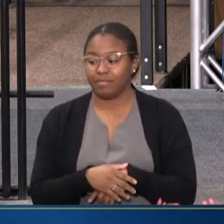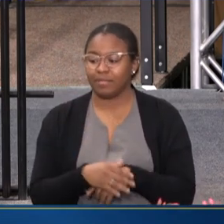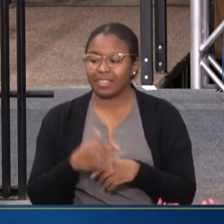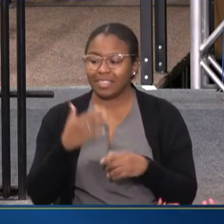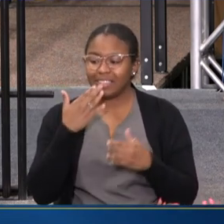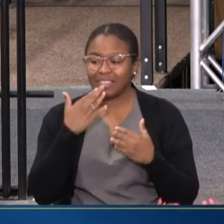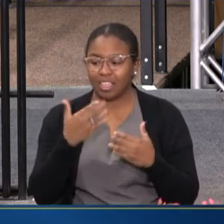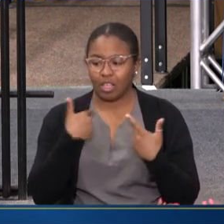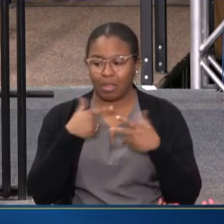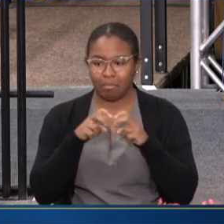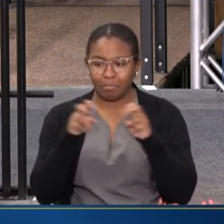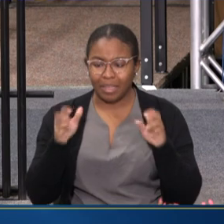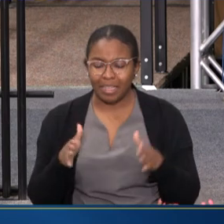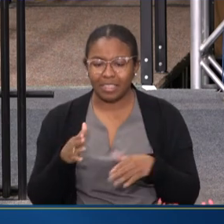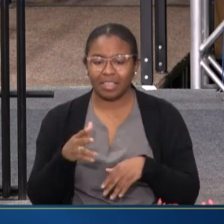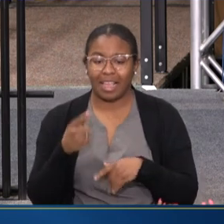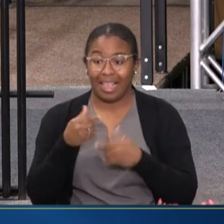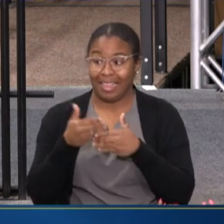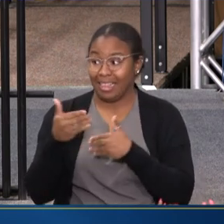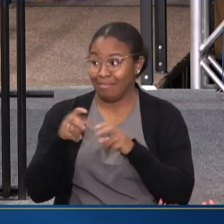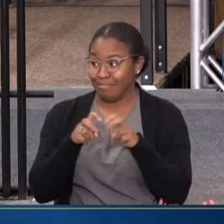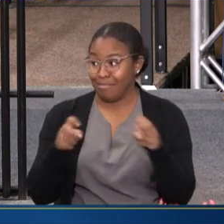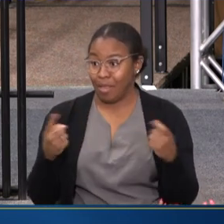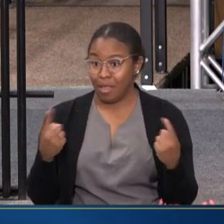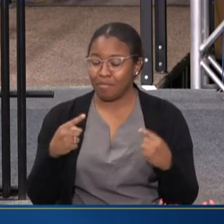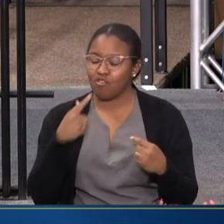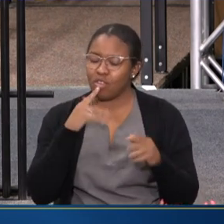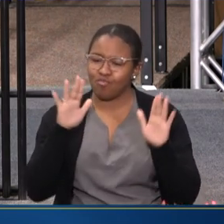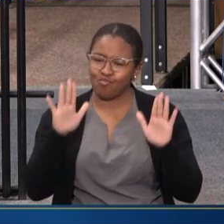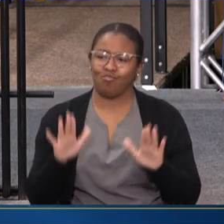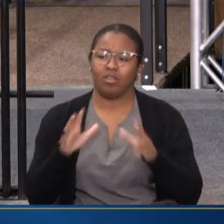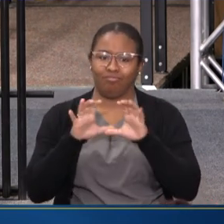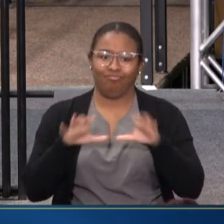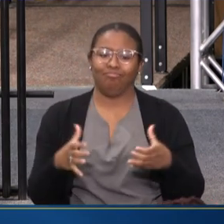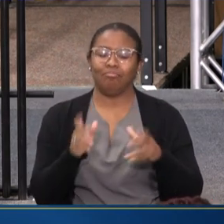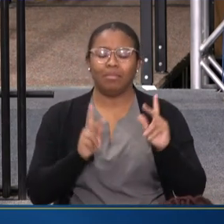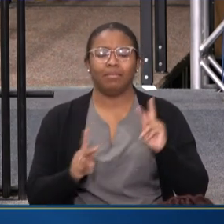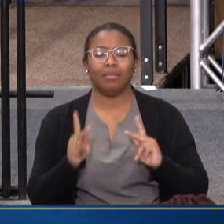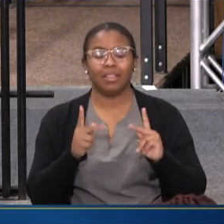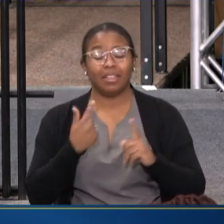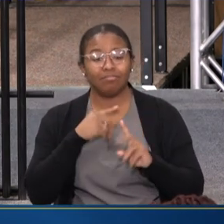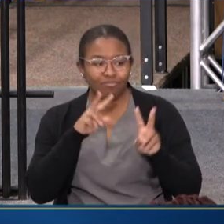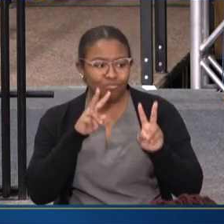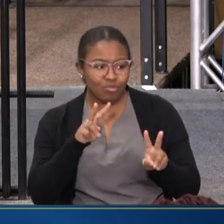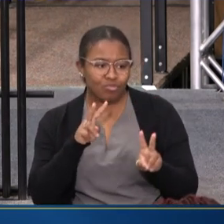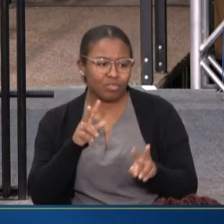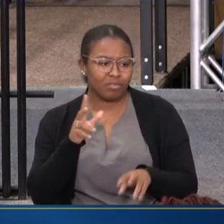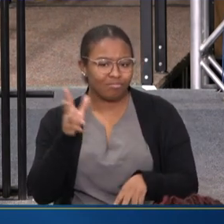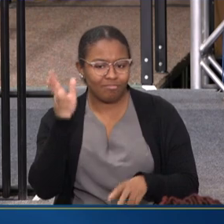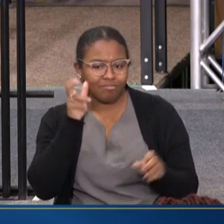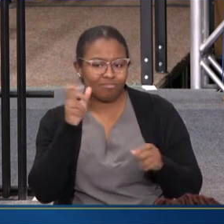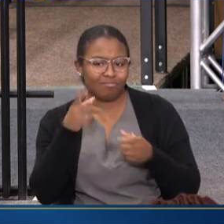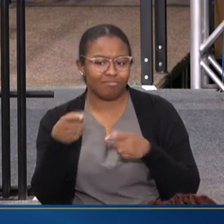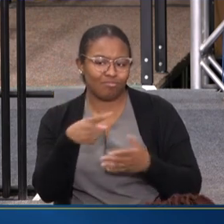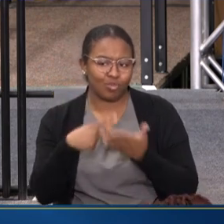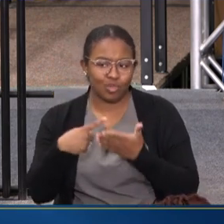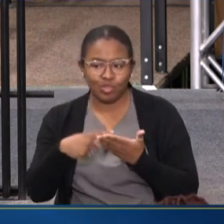THANK YOU TO OUR PANELISTS. I MEAN, THIS NEXT PANEL COMING UP, YOU GOT A GREAT GROUP OF FOLKS. I'M LOOKING FORWARD TO HEARING THE DISCUSSION.